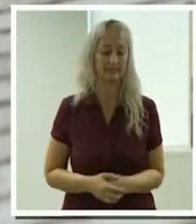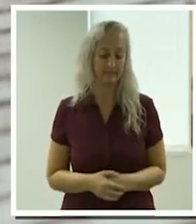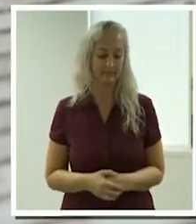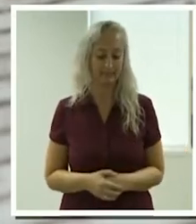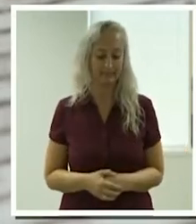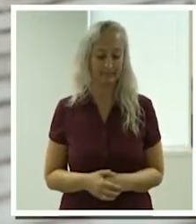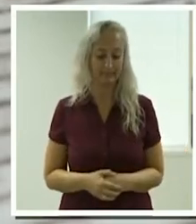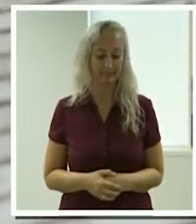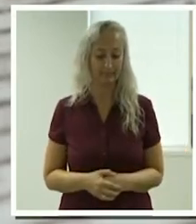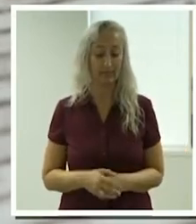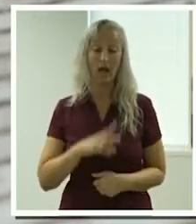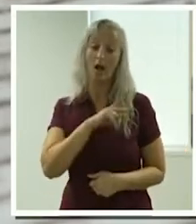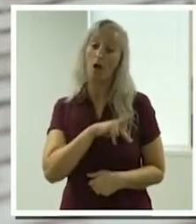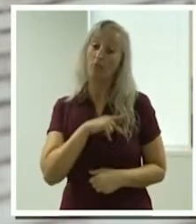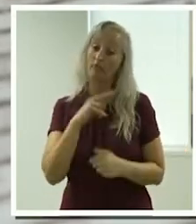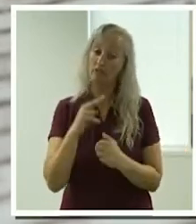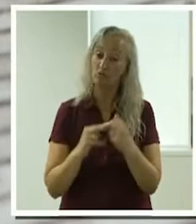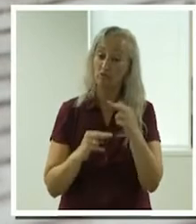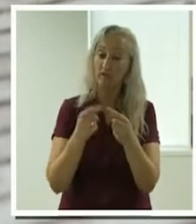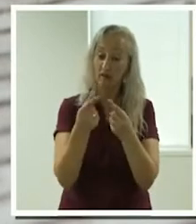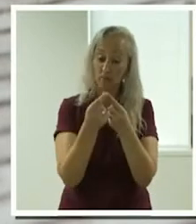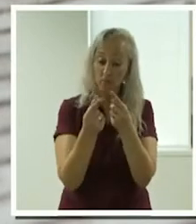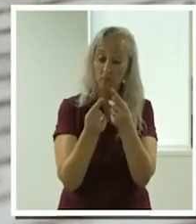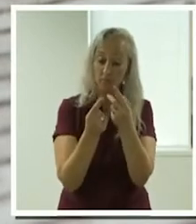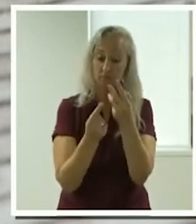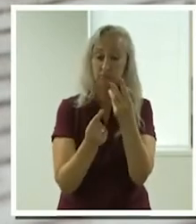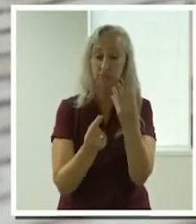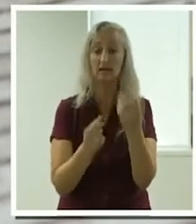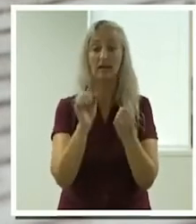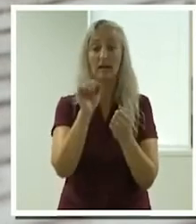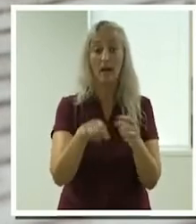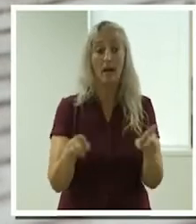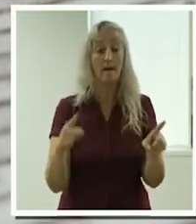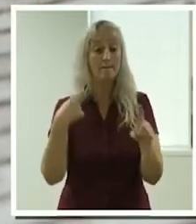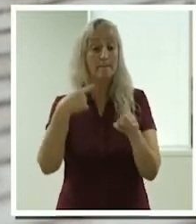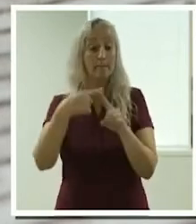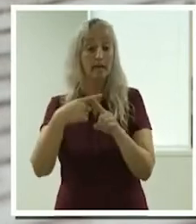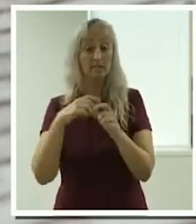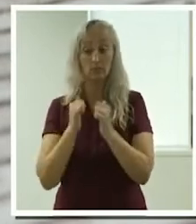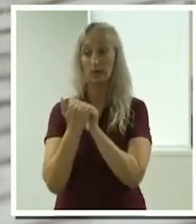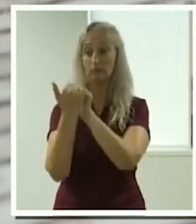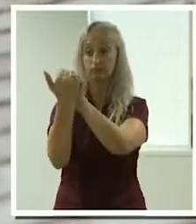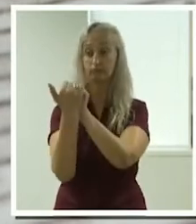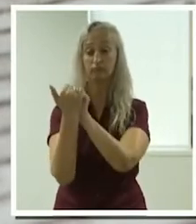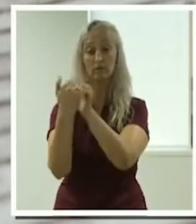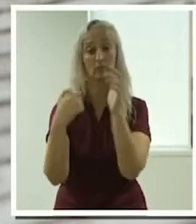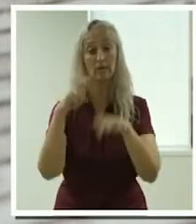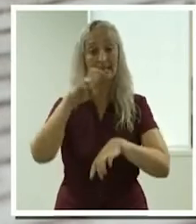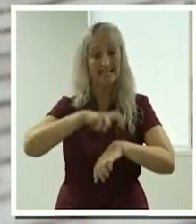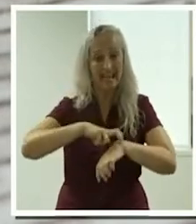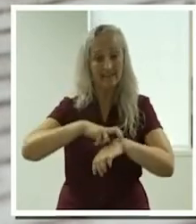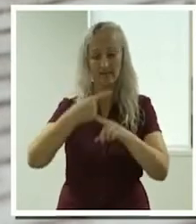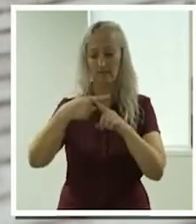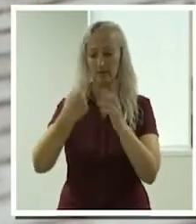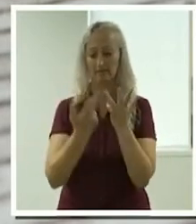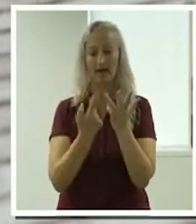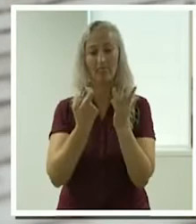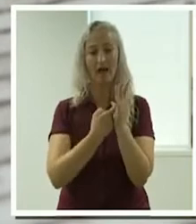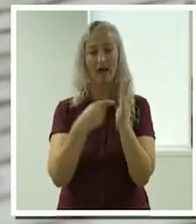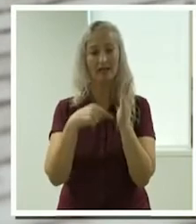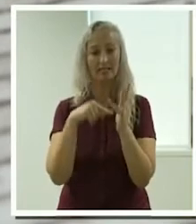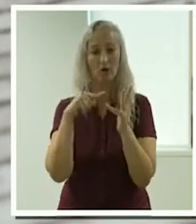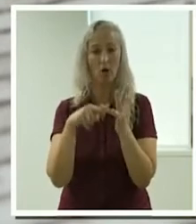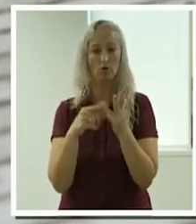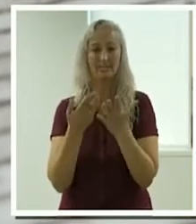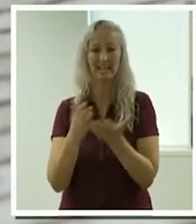professional development opportunities on the learning hub, we're also working actively with TAFEs and RTOs to source subsidised accredited